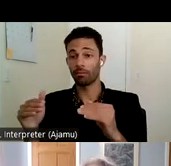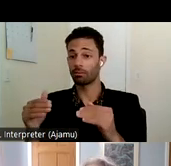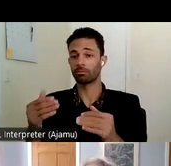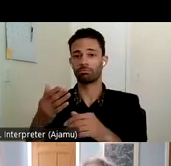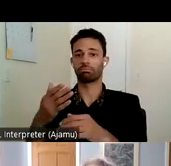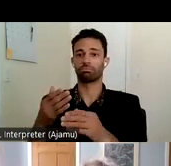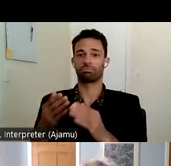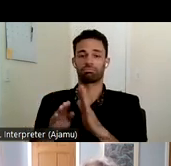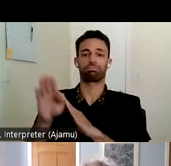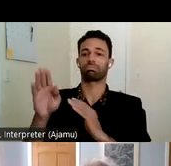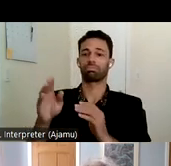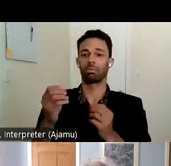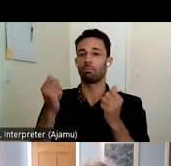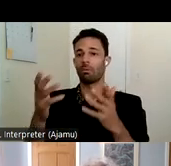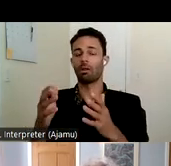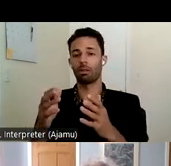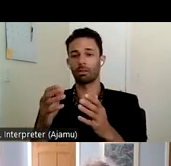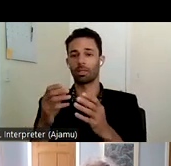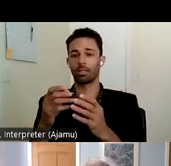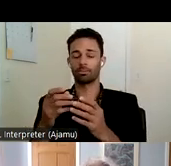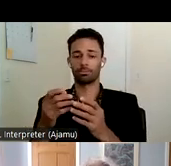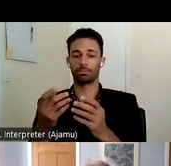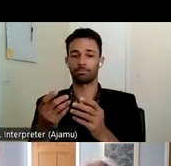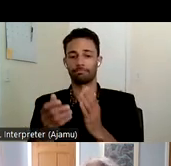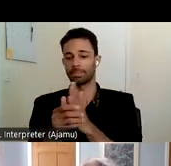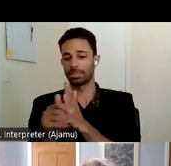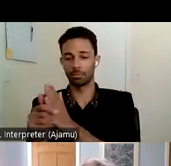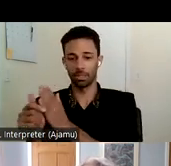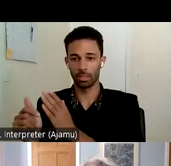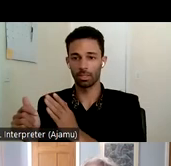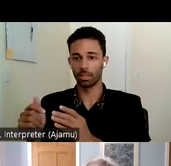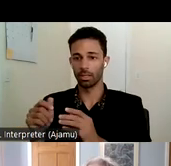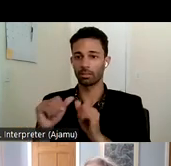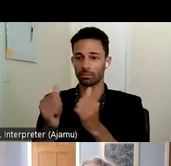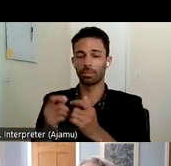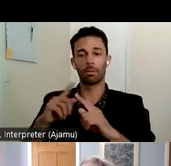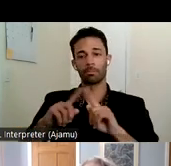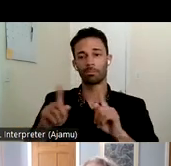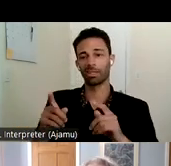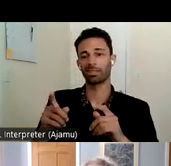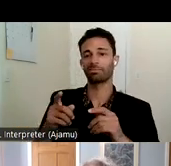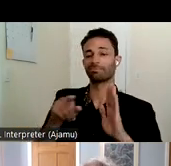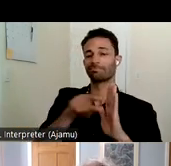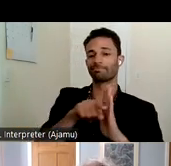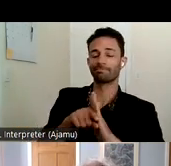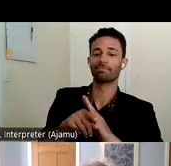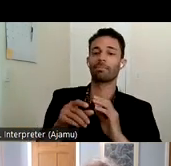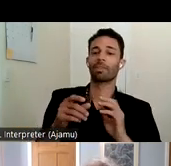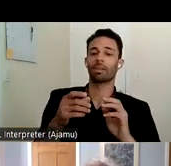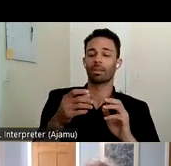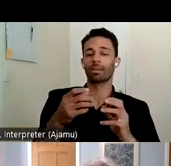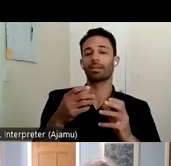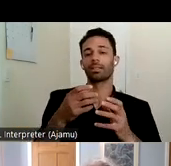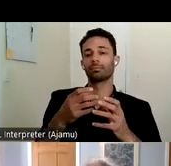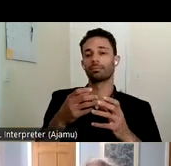but there are drawbacks to that it's led to just a lot of disparities and how abuse is responded to across the